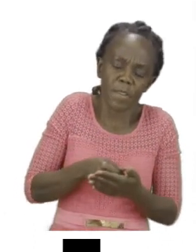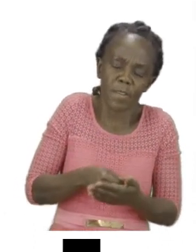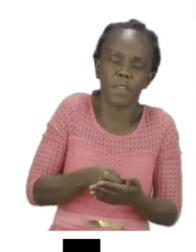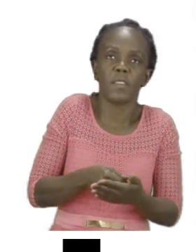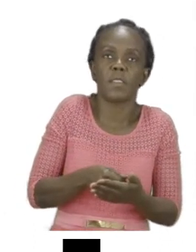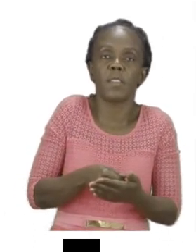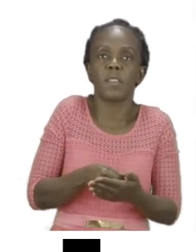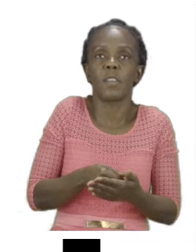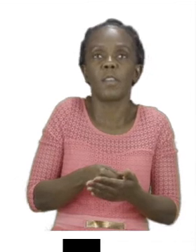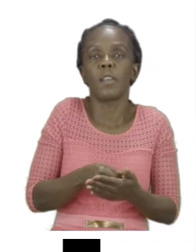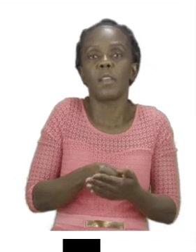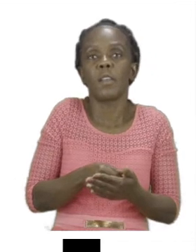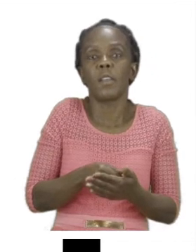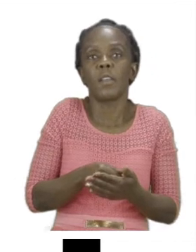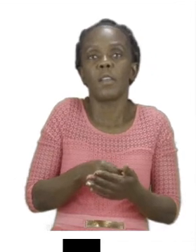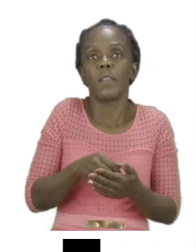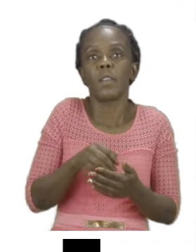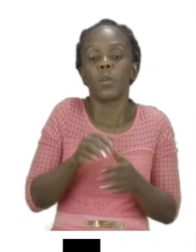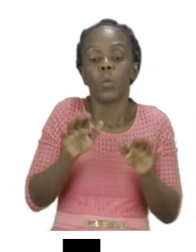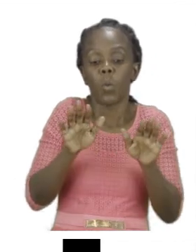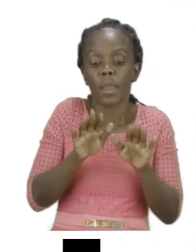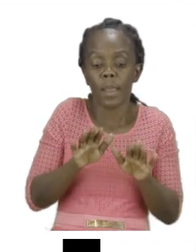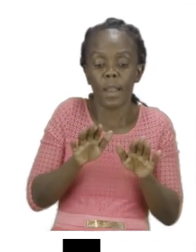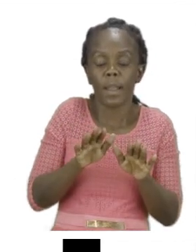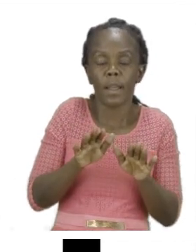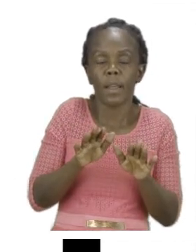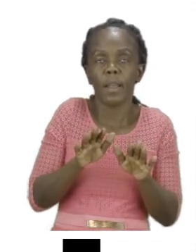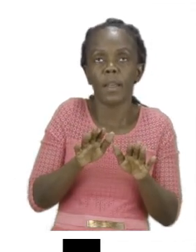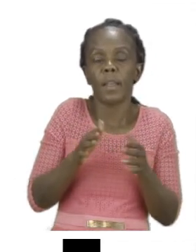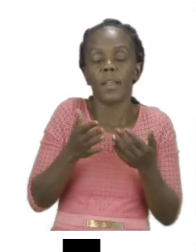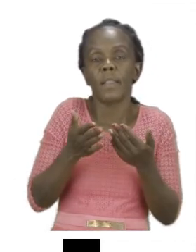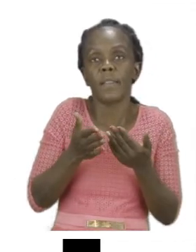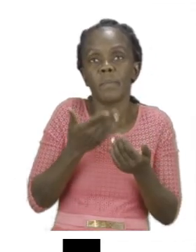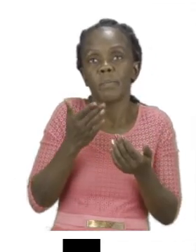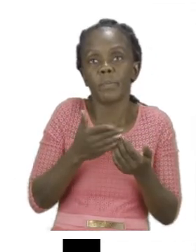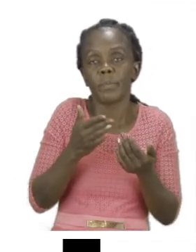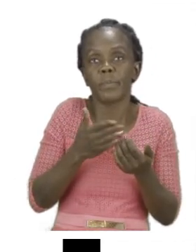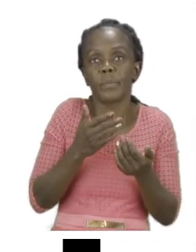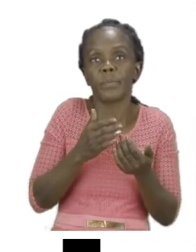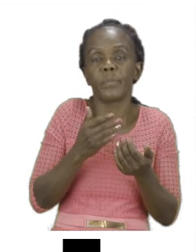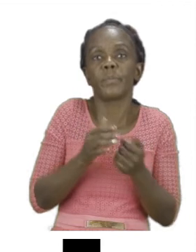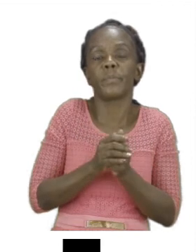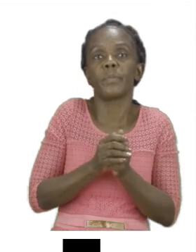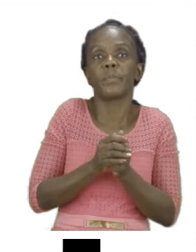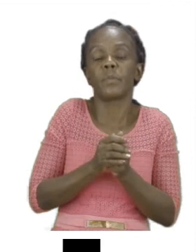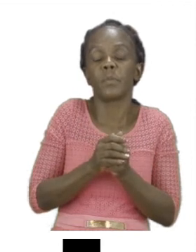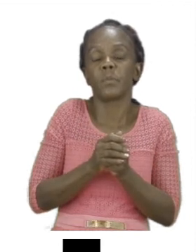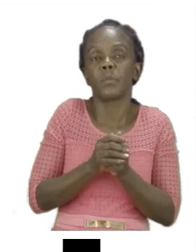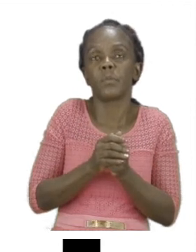crayon. So that means we are going to color two types of crayons. We have red